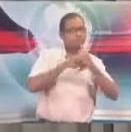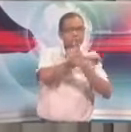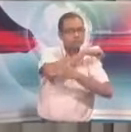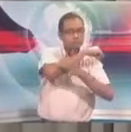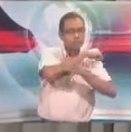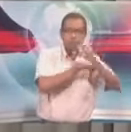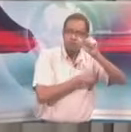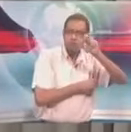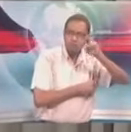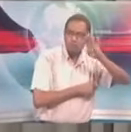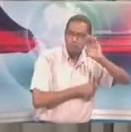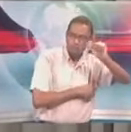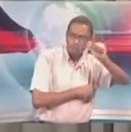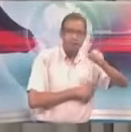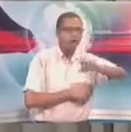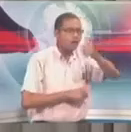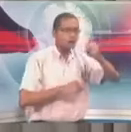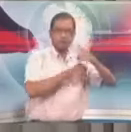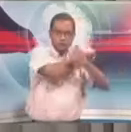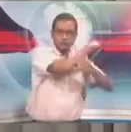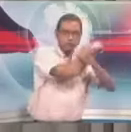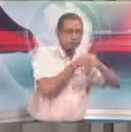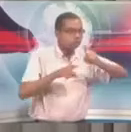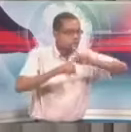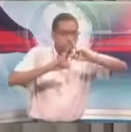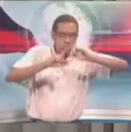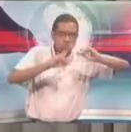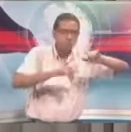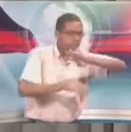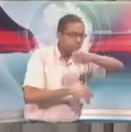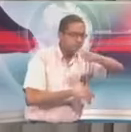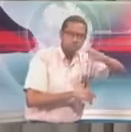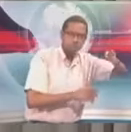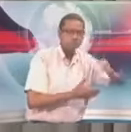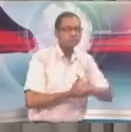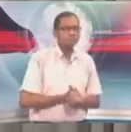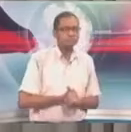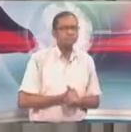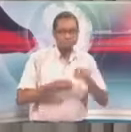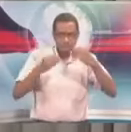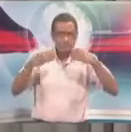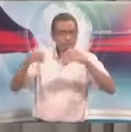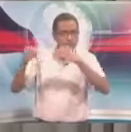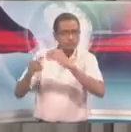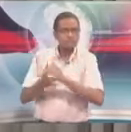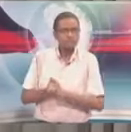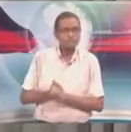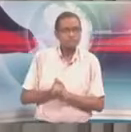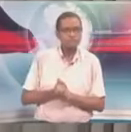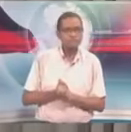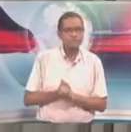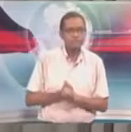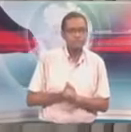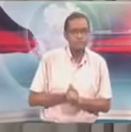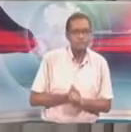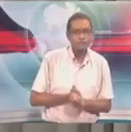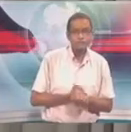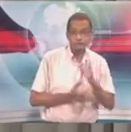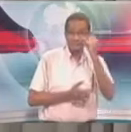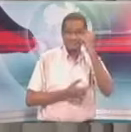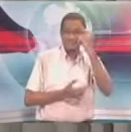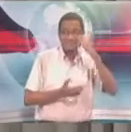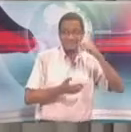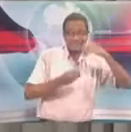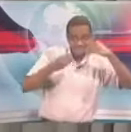by Paria in the sale of fuel to Aruba or for transmission to Aruba had an important